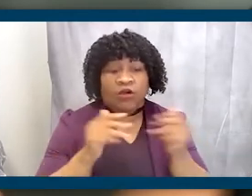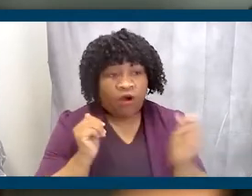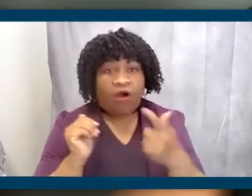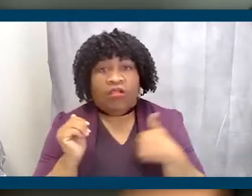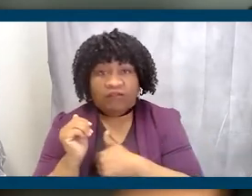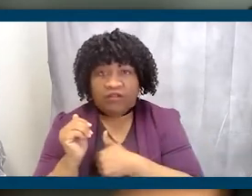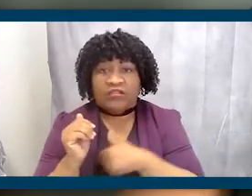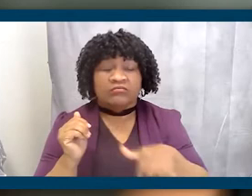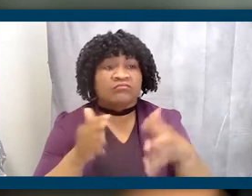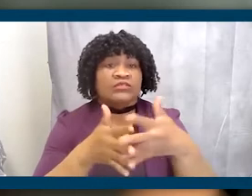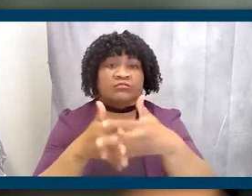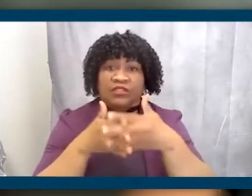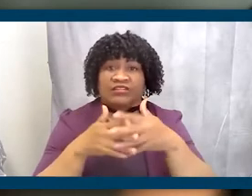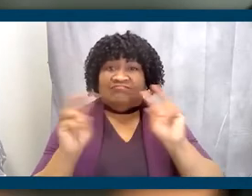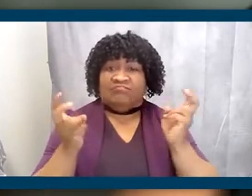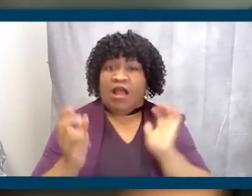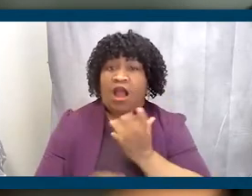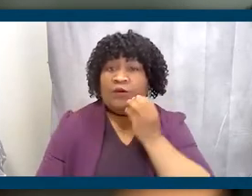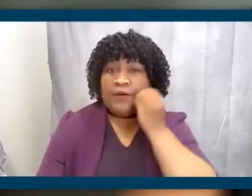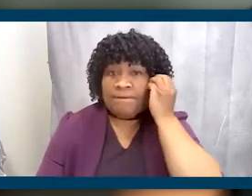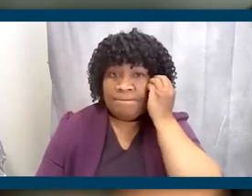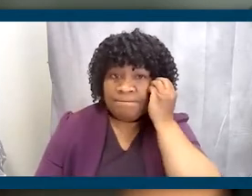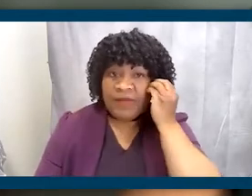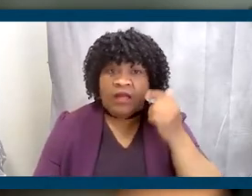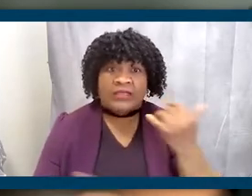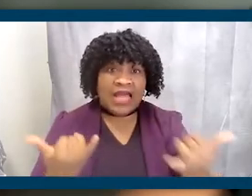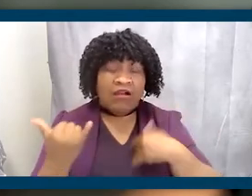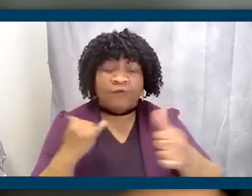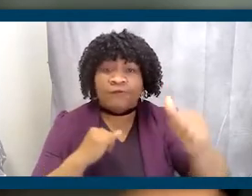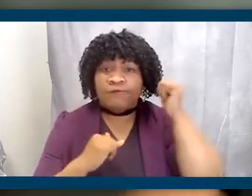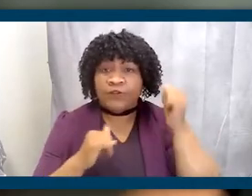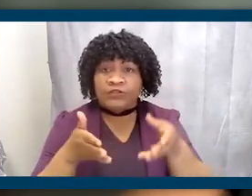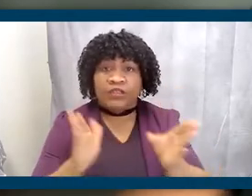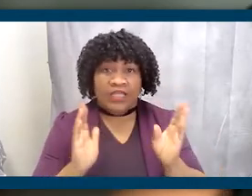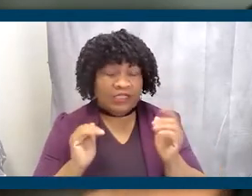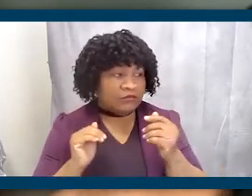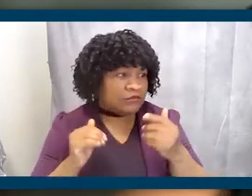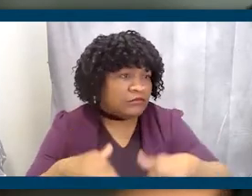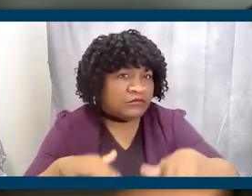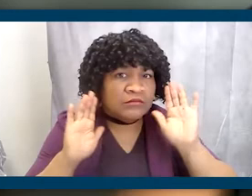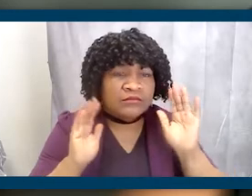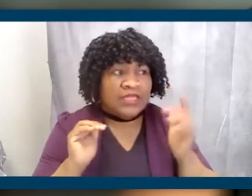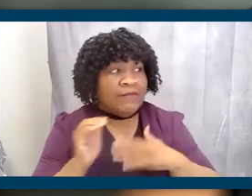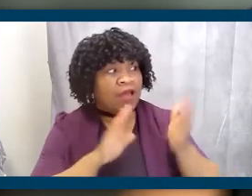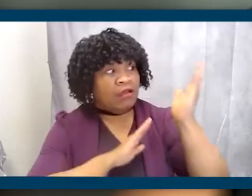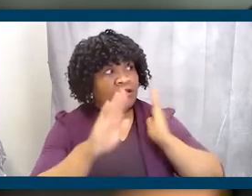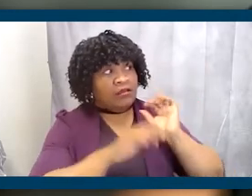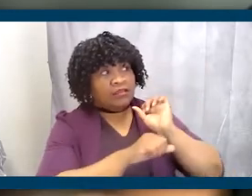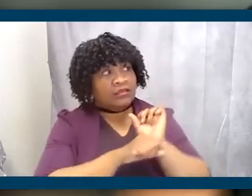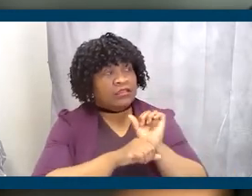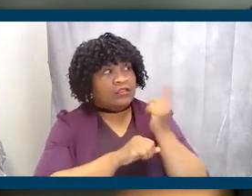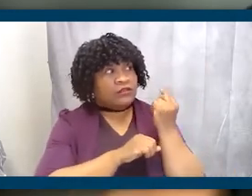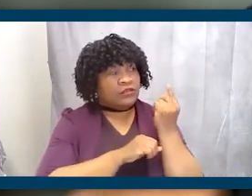that call America home. I refuse to let the sacrifices that my ancestors made,